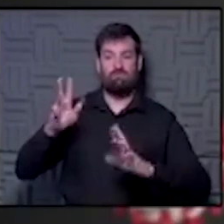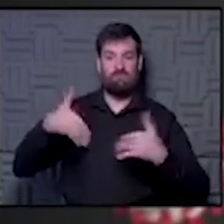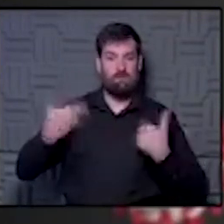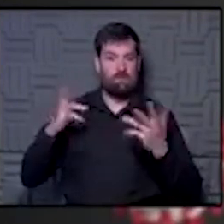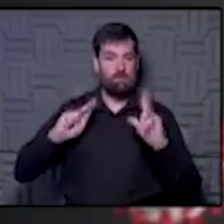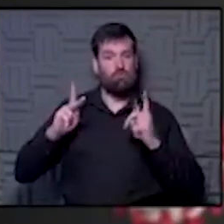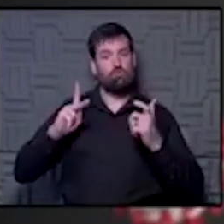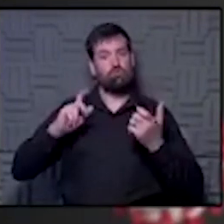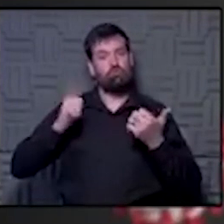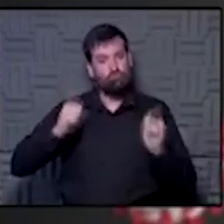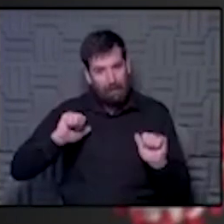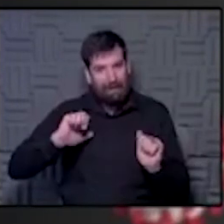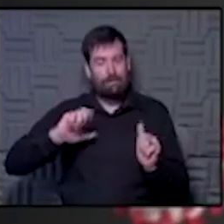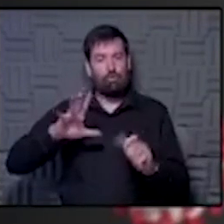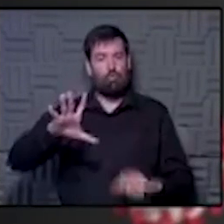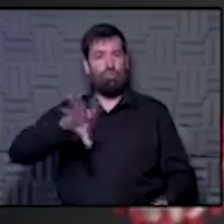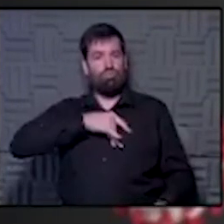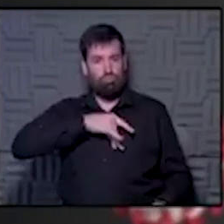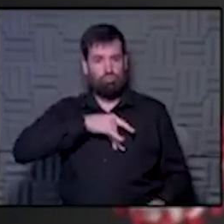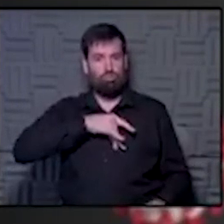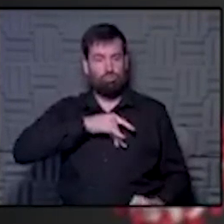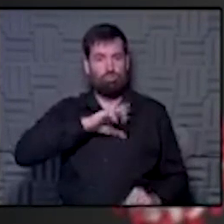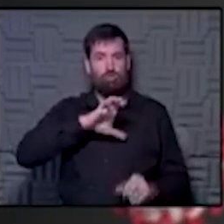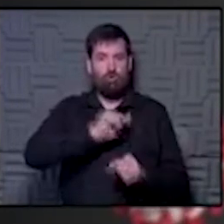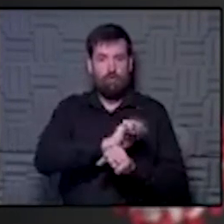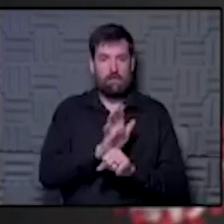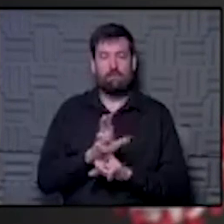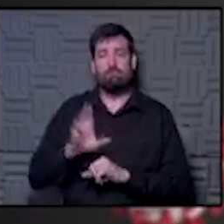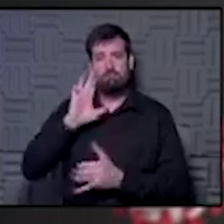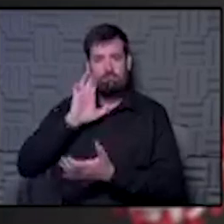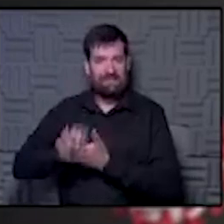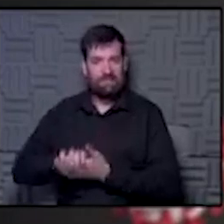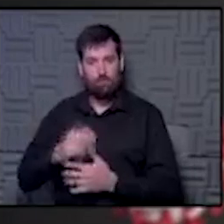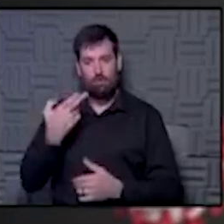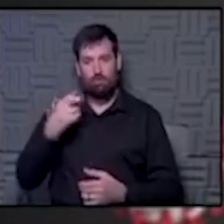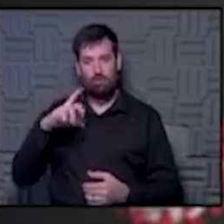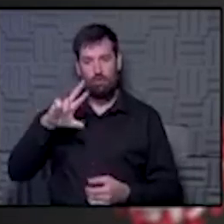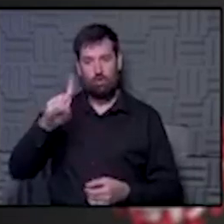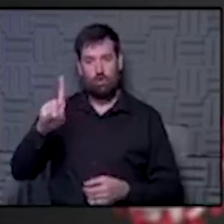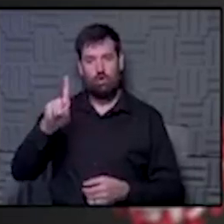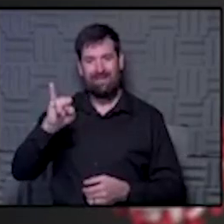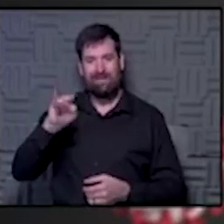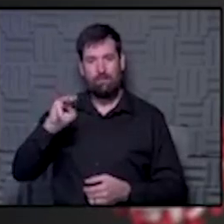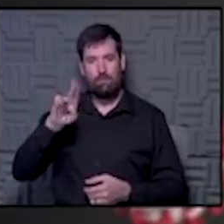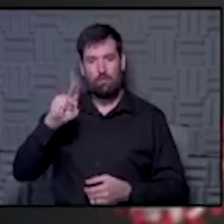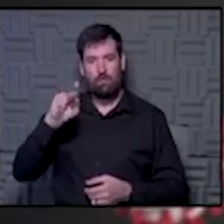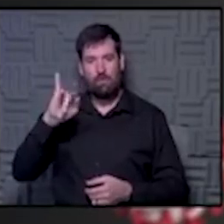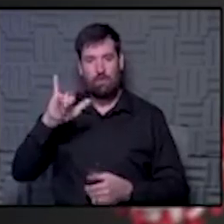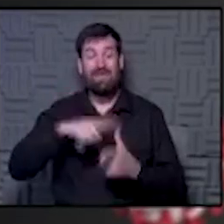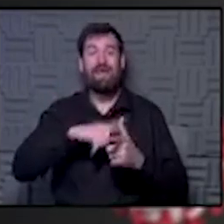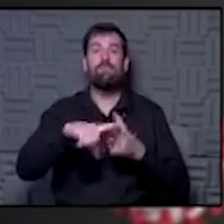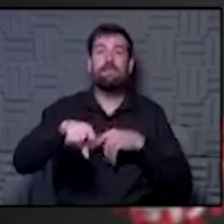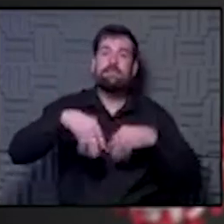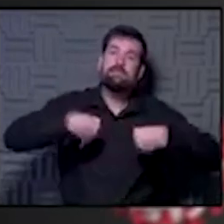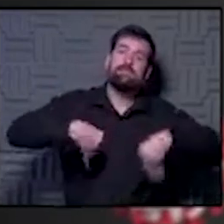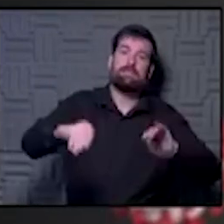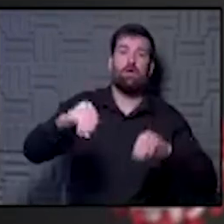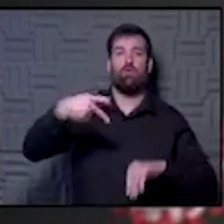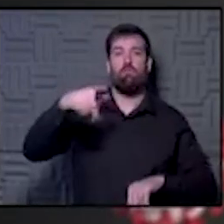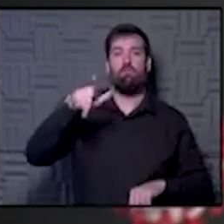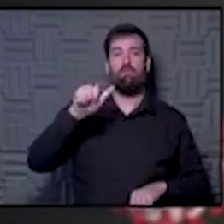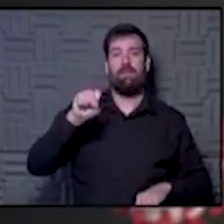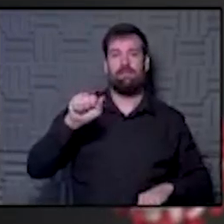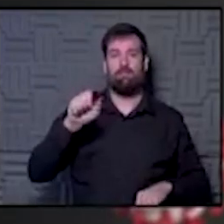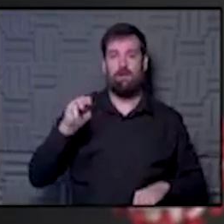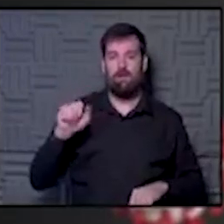trying to get COVID-19, believing herd immunity will protect them and to sell their plasma to help others. Does this sound